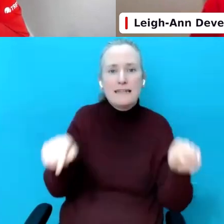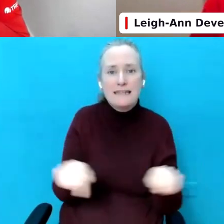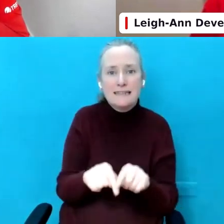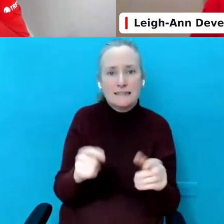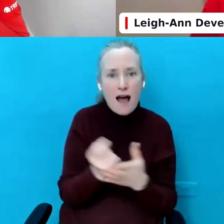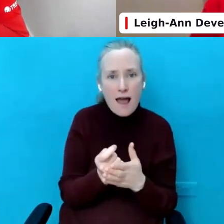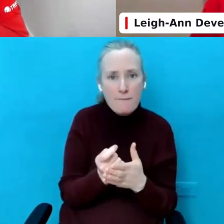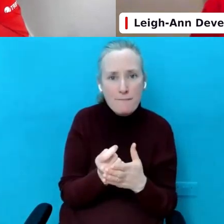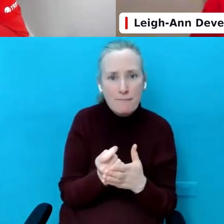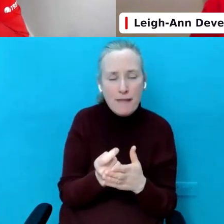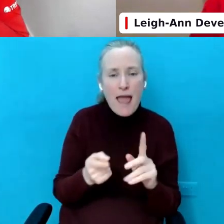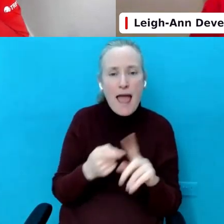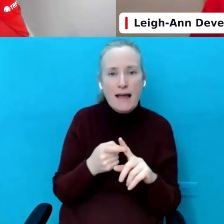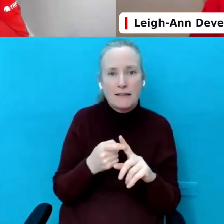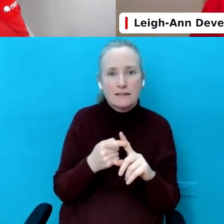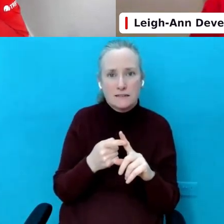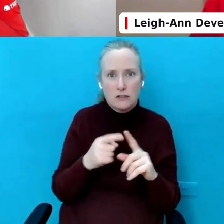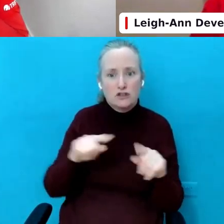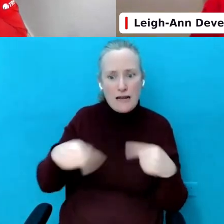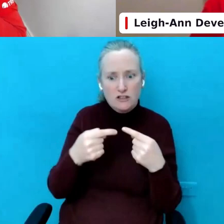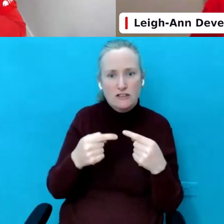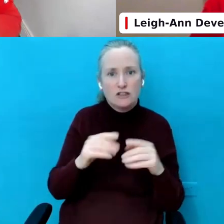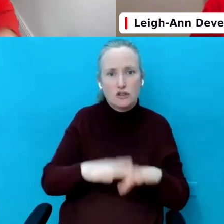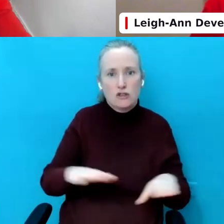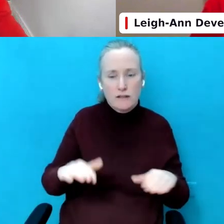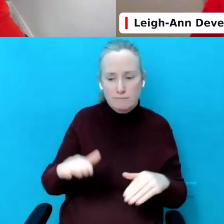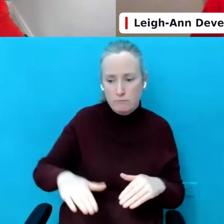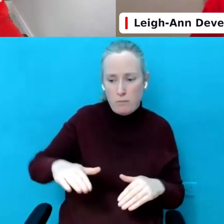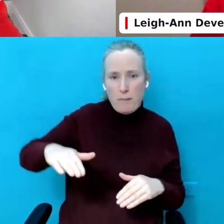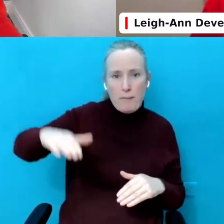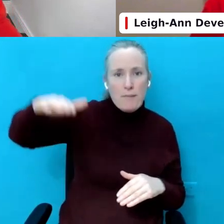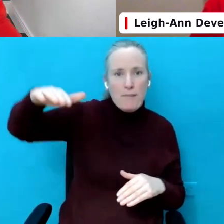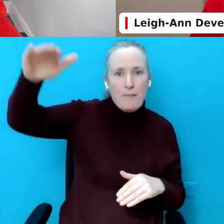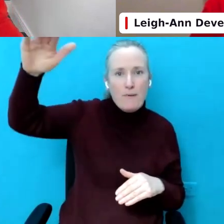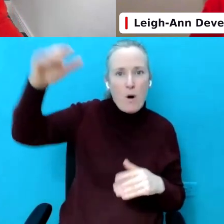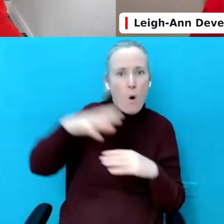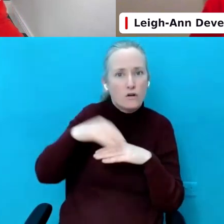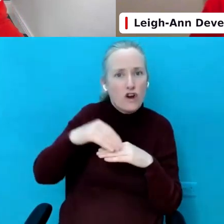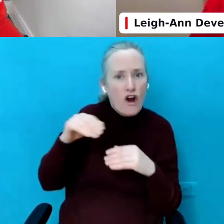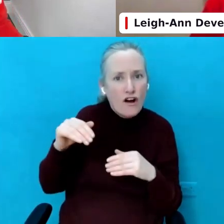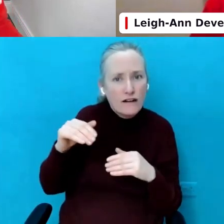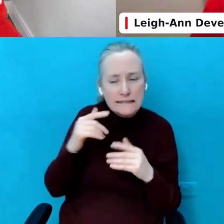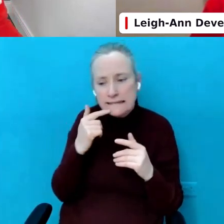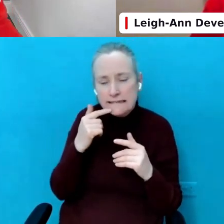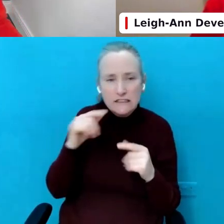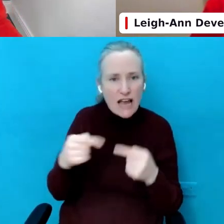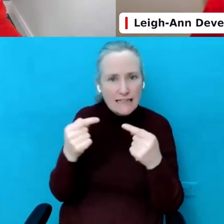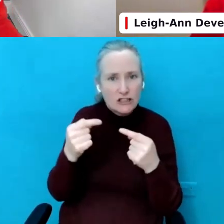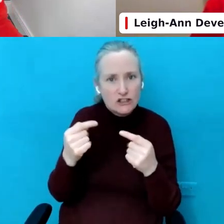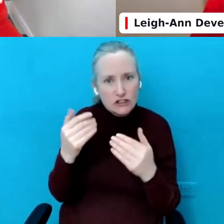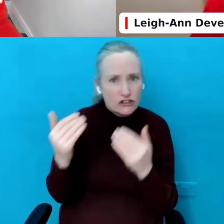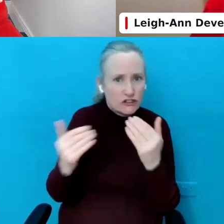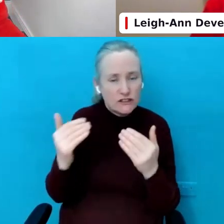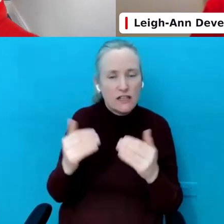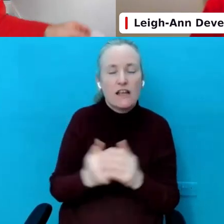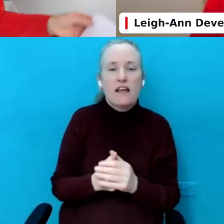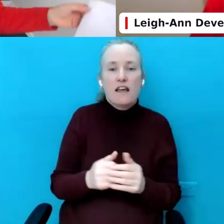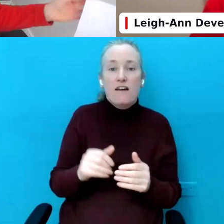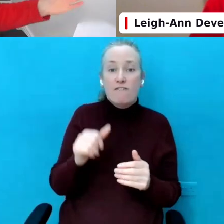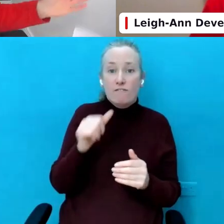as kids get older. OK, so even if we look, first of all, at screen time,